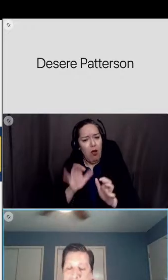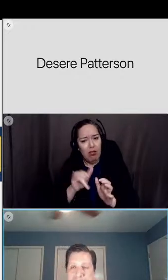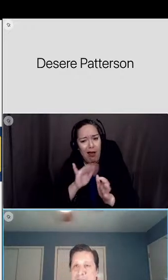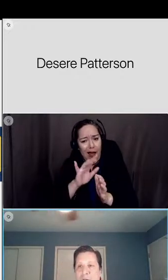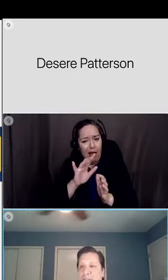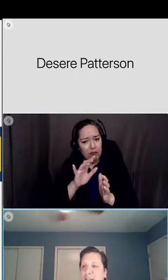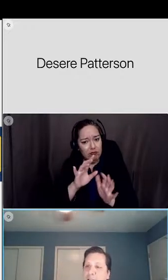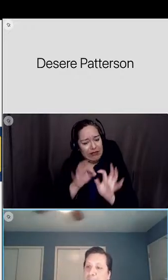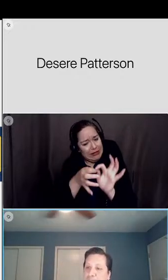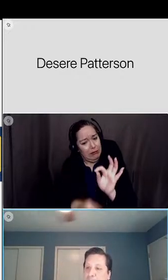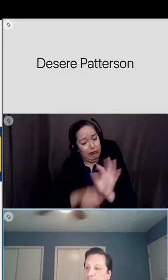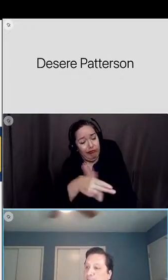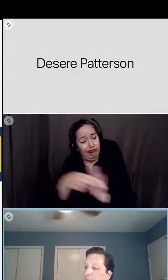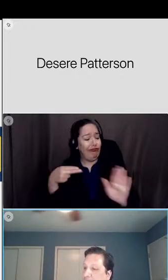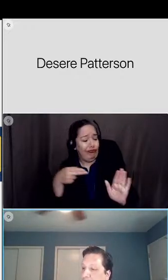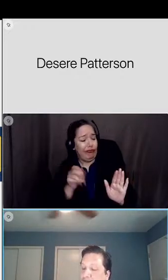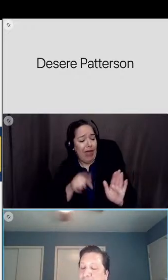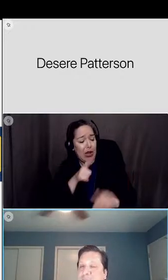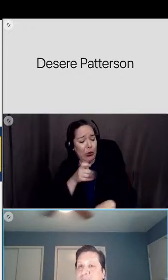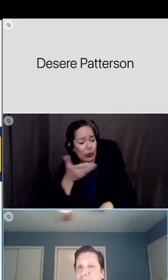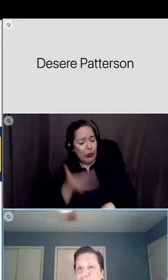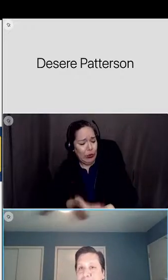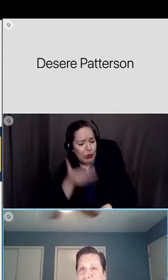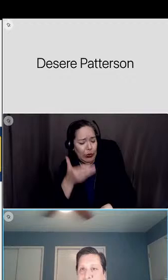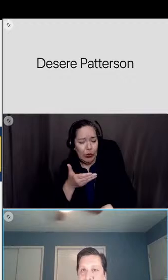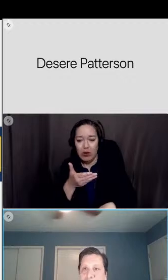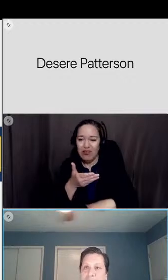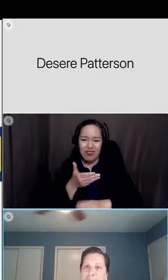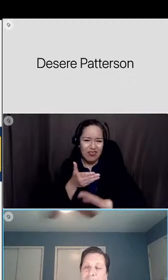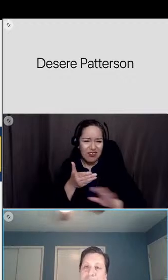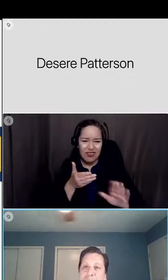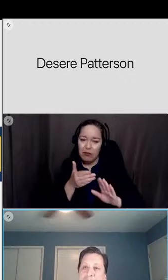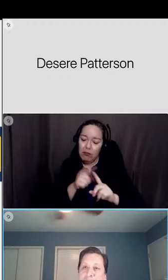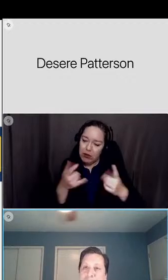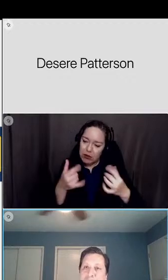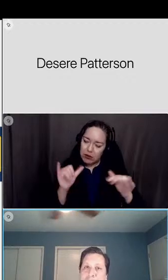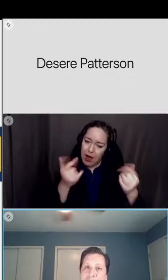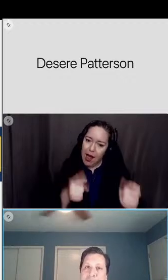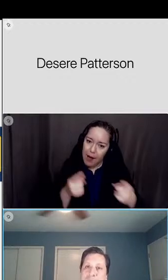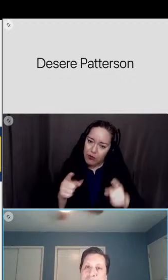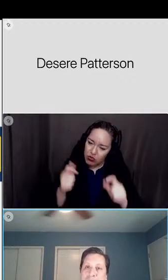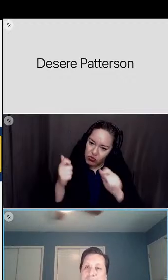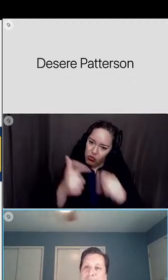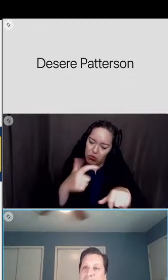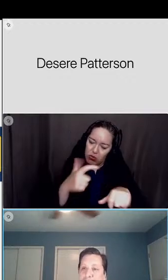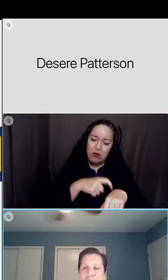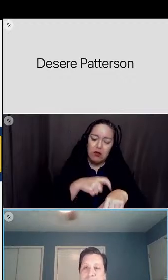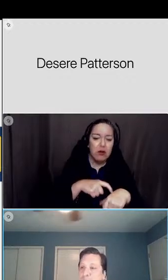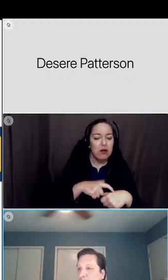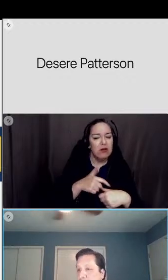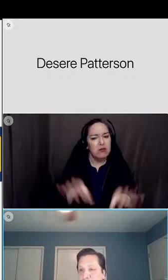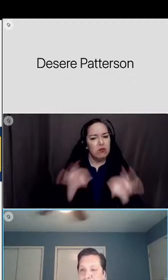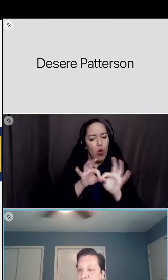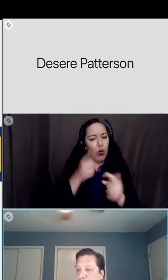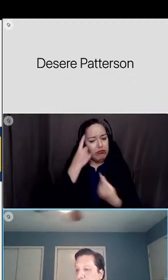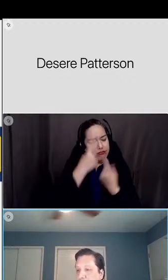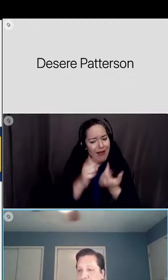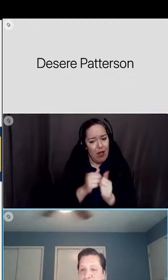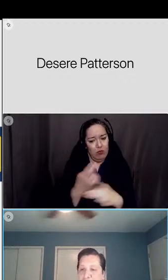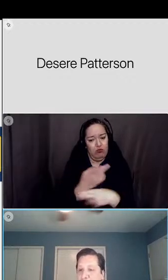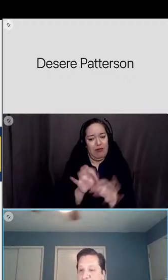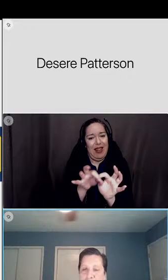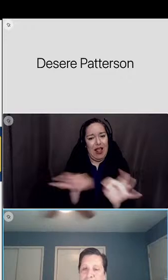it happens all the time and i think we need to start to look at how we use language imagine two teachers two